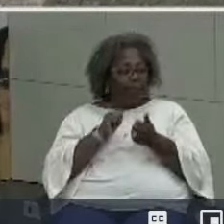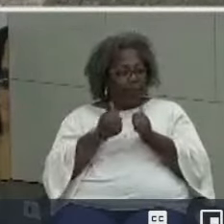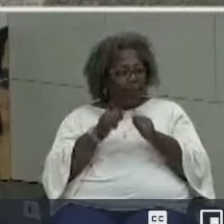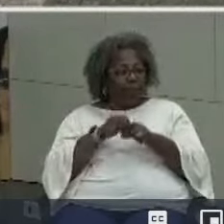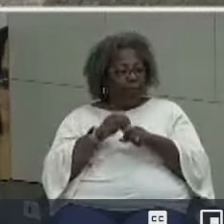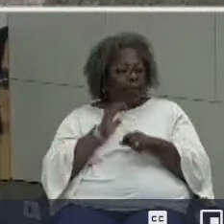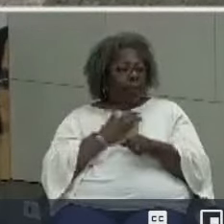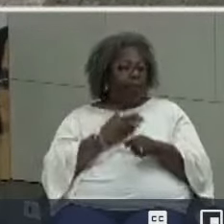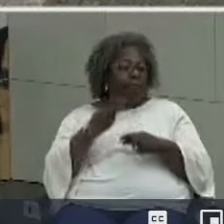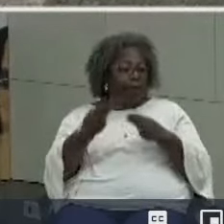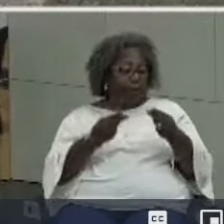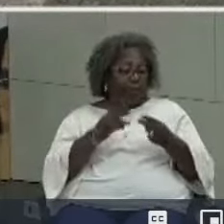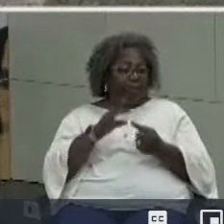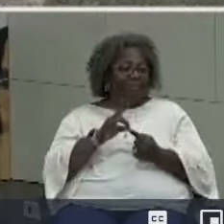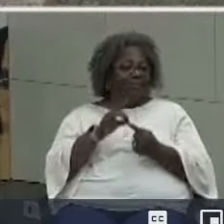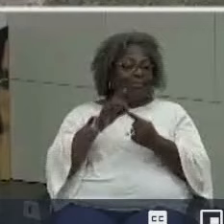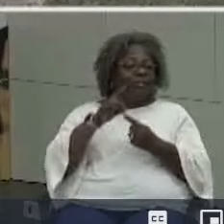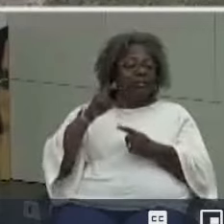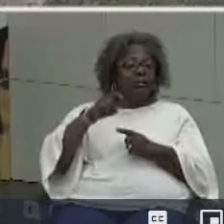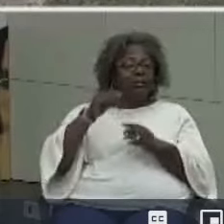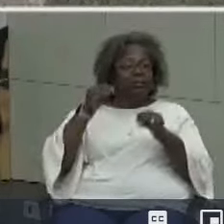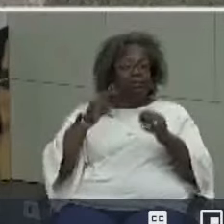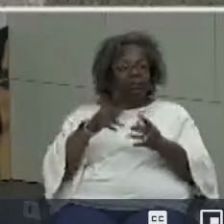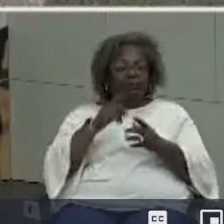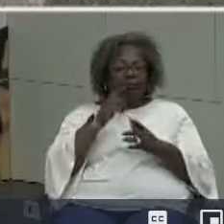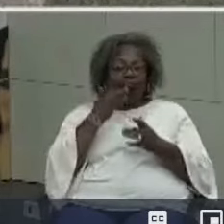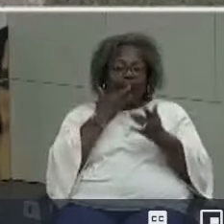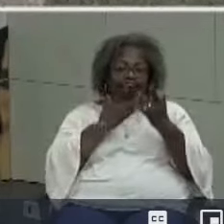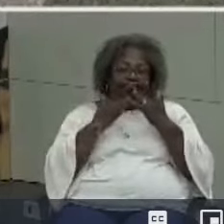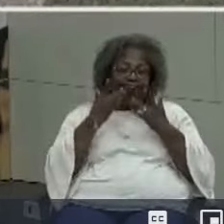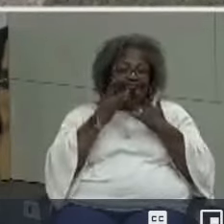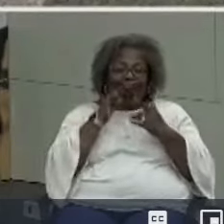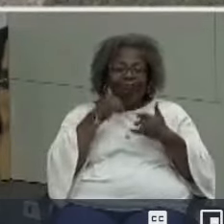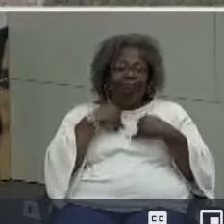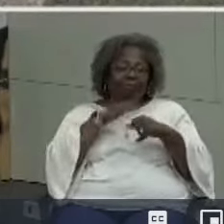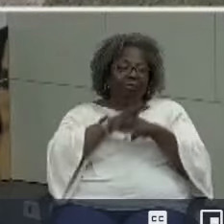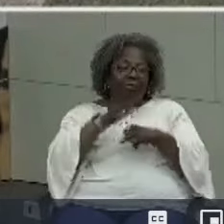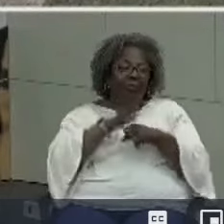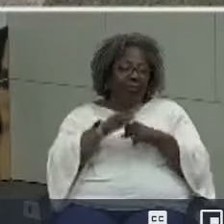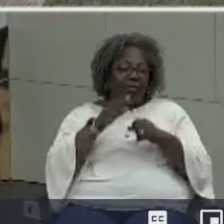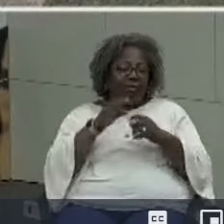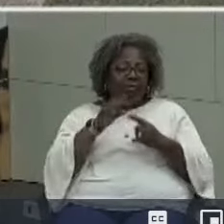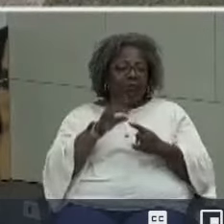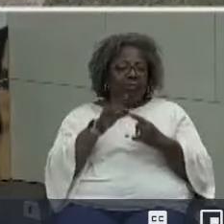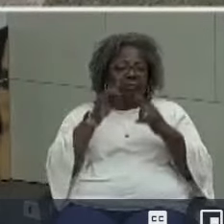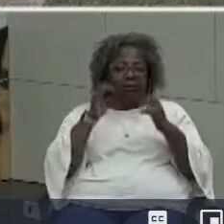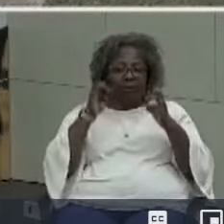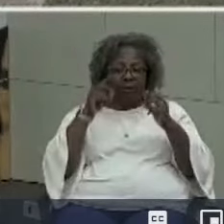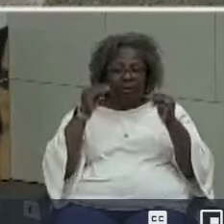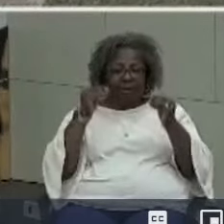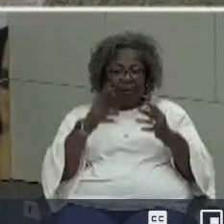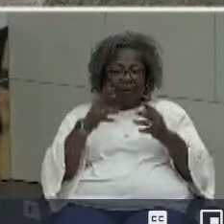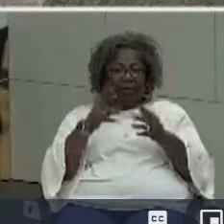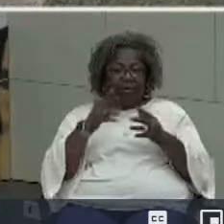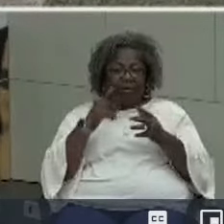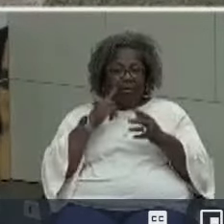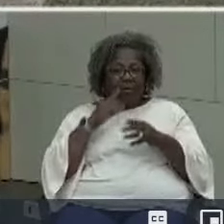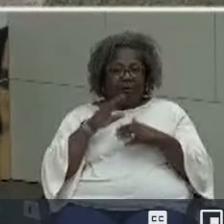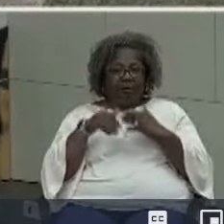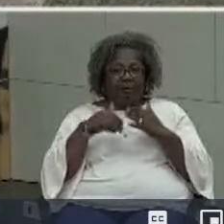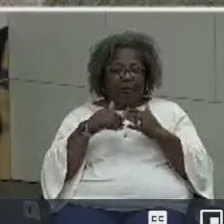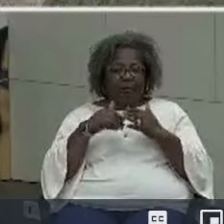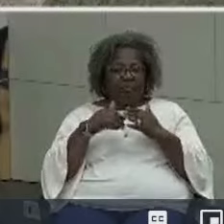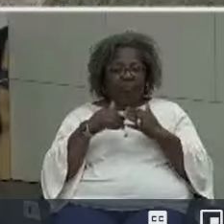special needs teachers there's a shortage of sped teachers that are of course they have to be certified that's one thing you can't waive